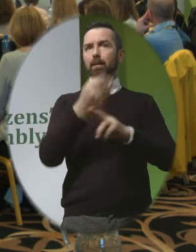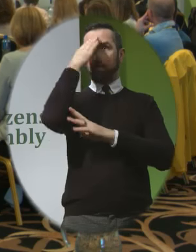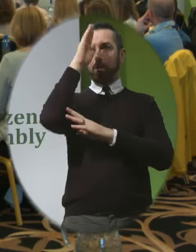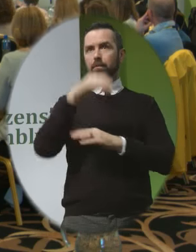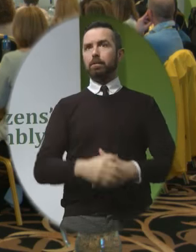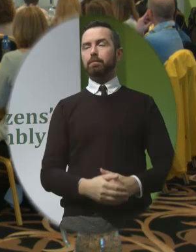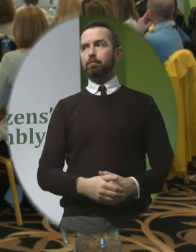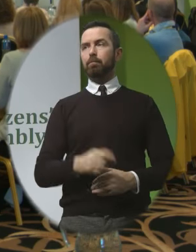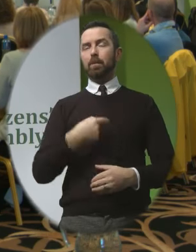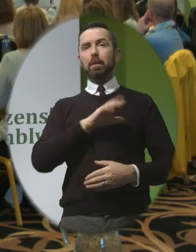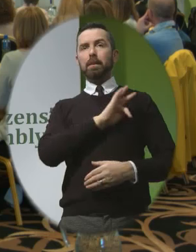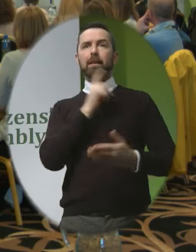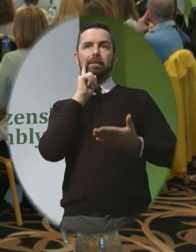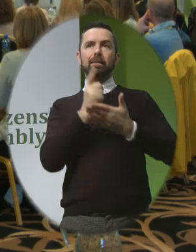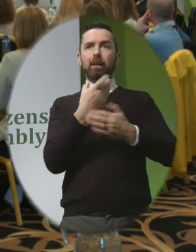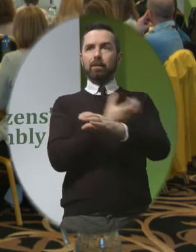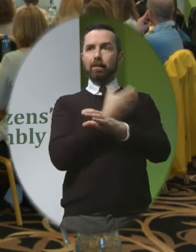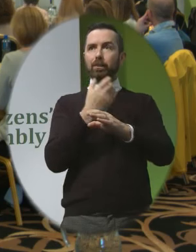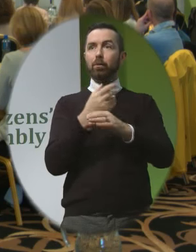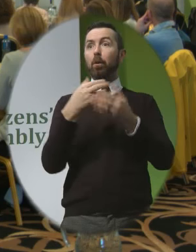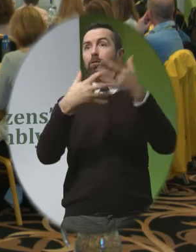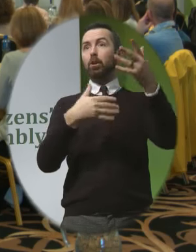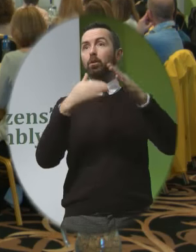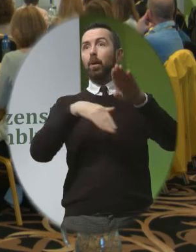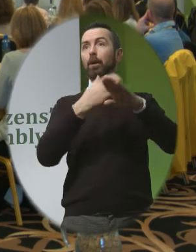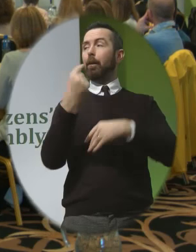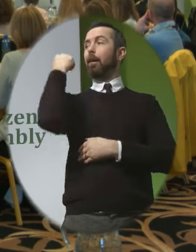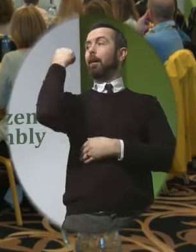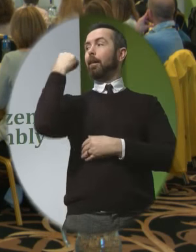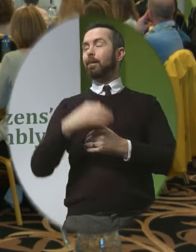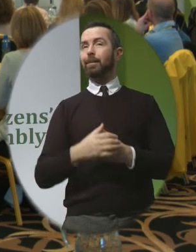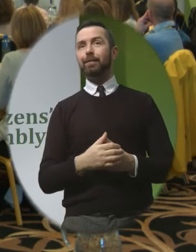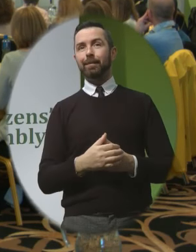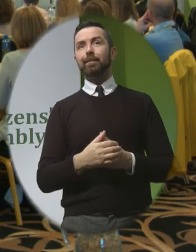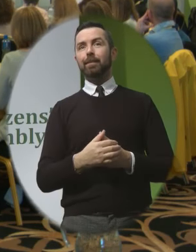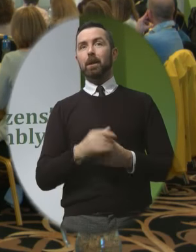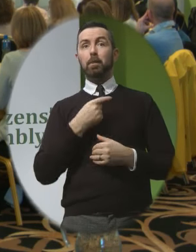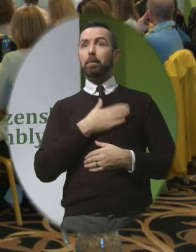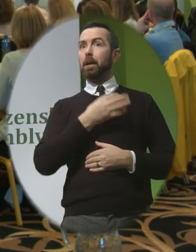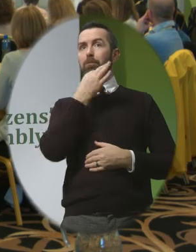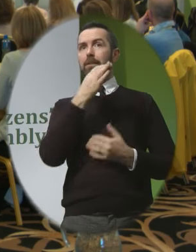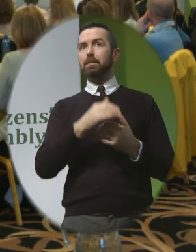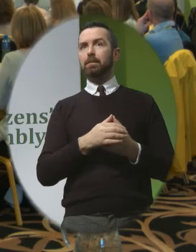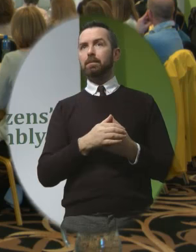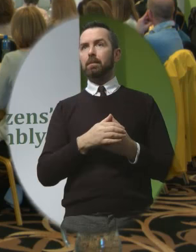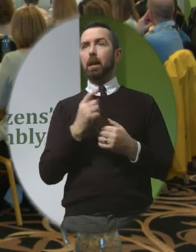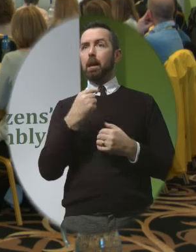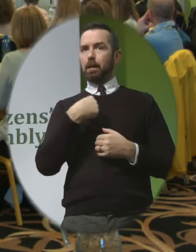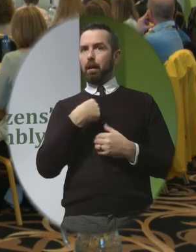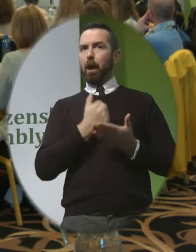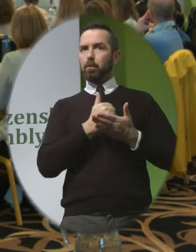I chose to continue that pregnancy this is the outcome at my own risk I would support any other woman